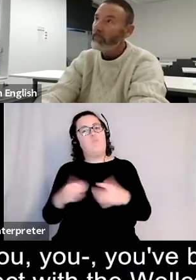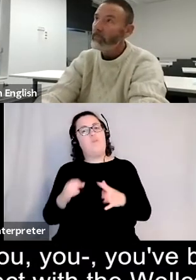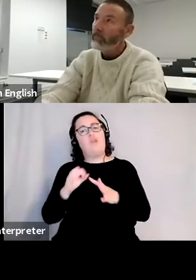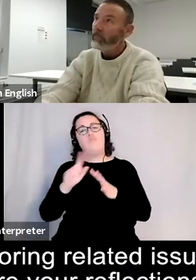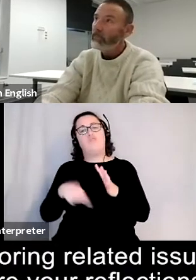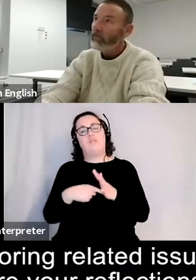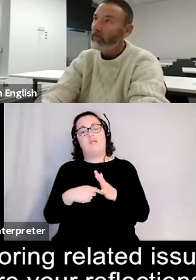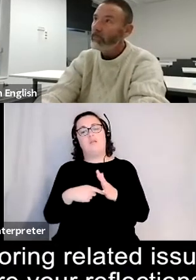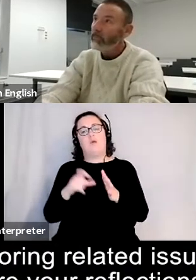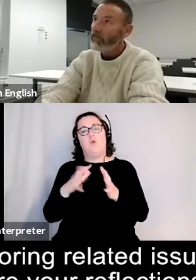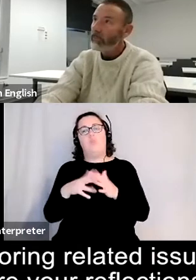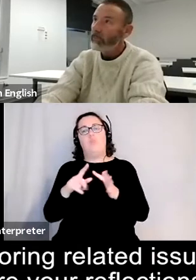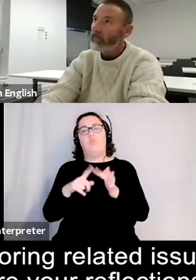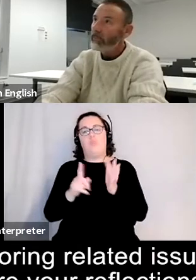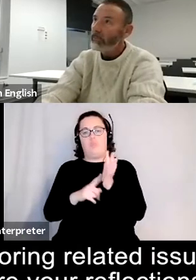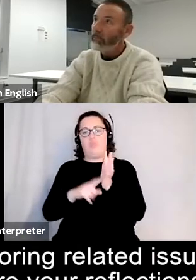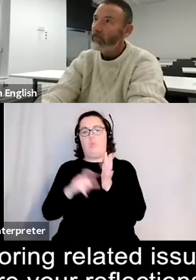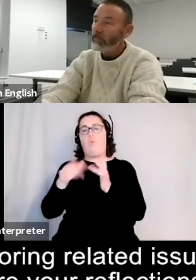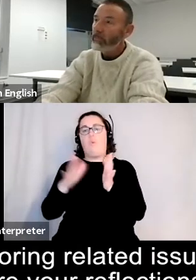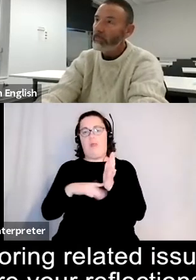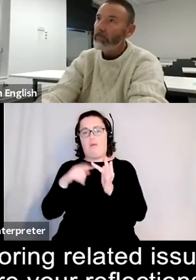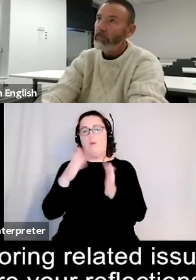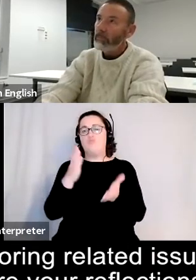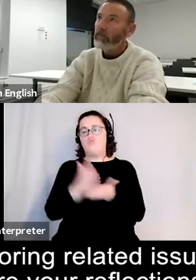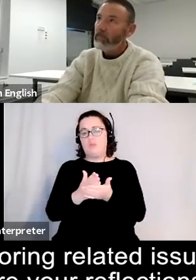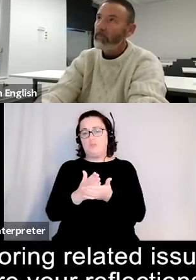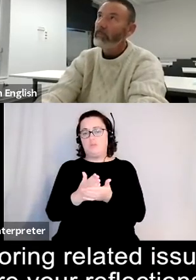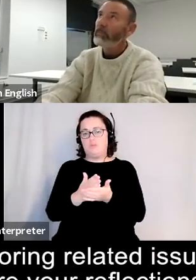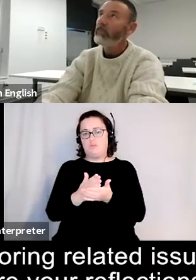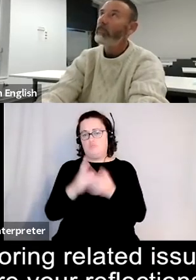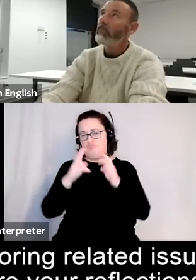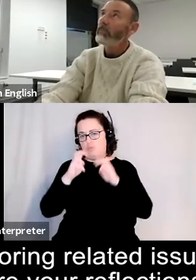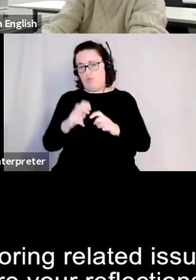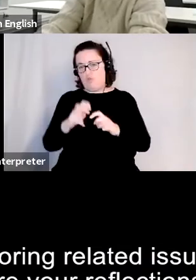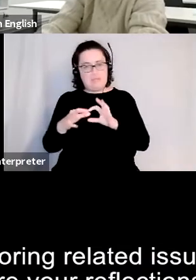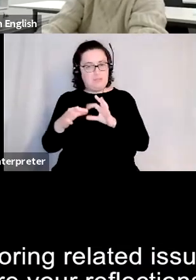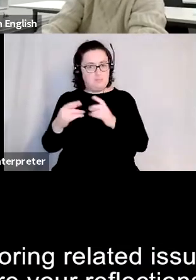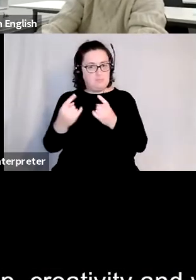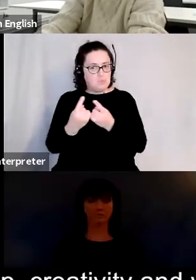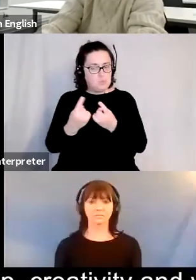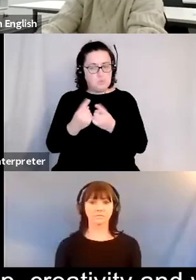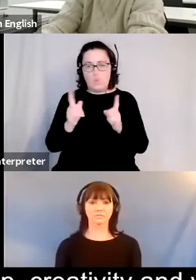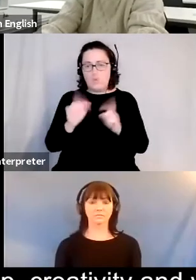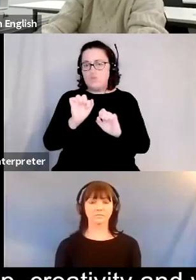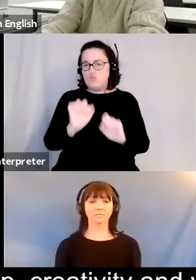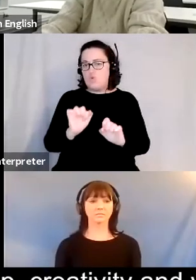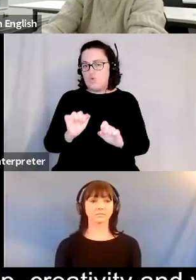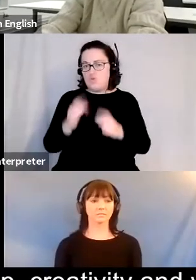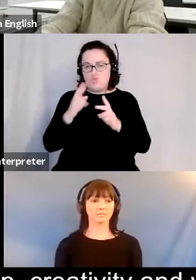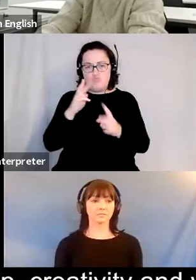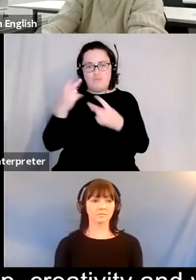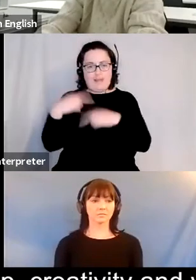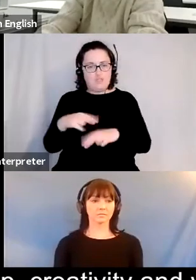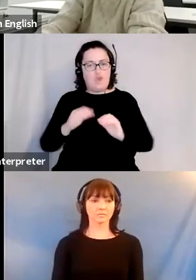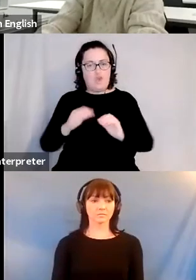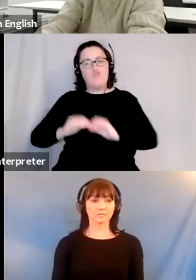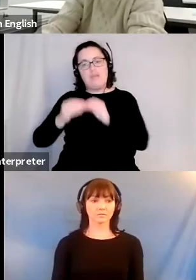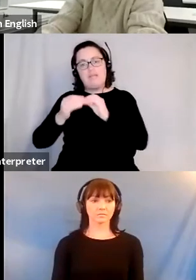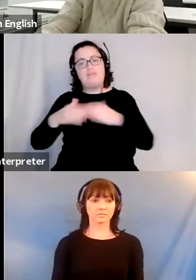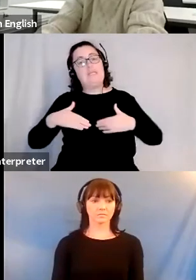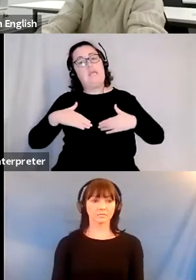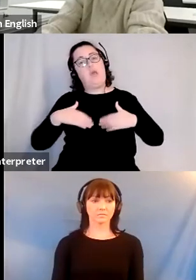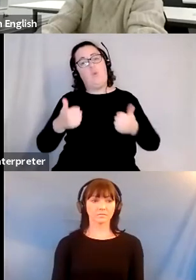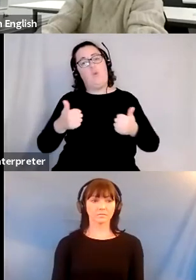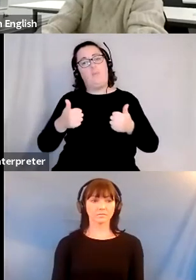welcome trust as well exploring related issues i think um what are your reflections on that relationship creativity and well-being